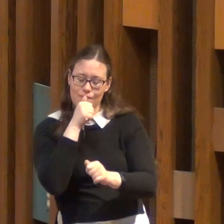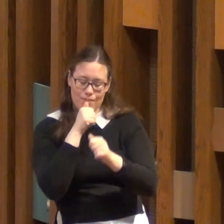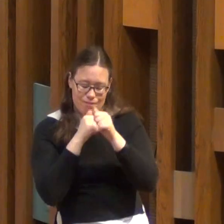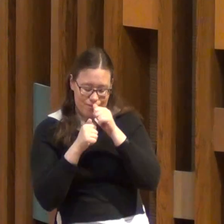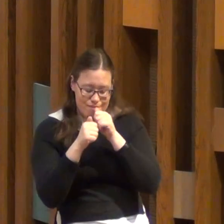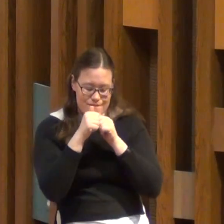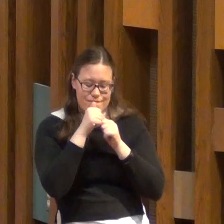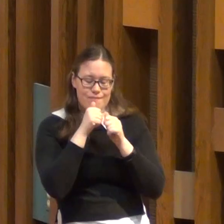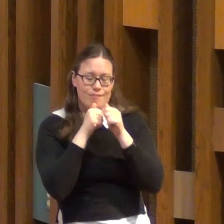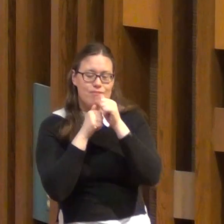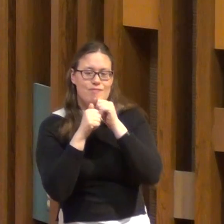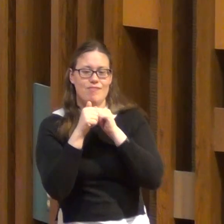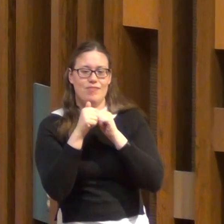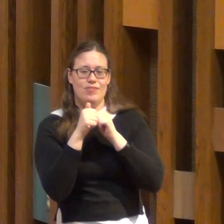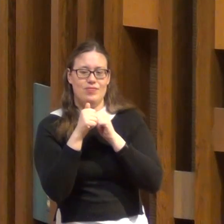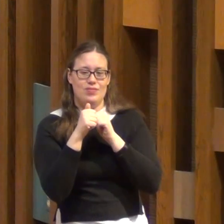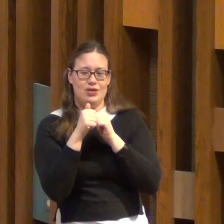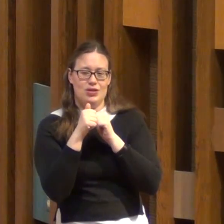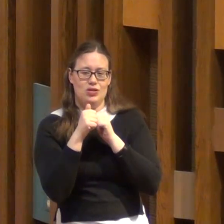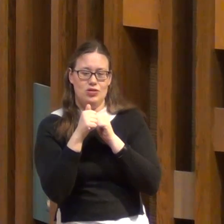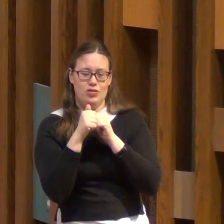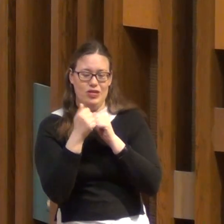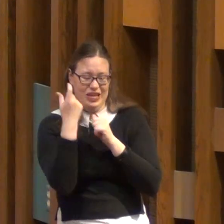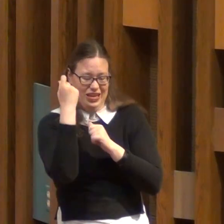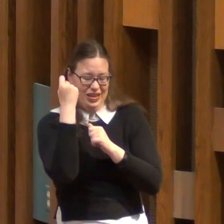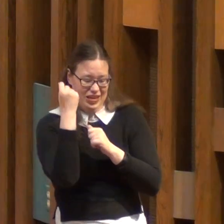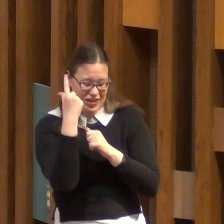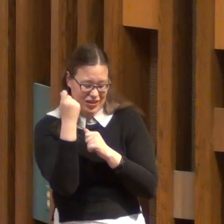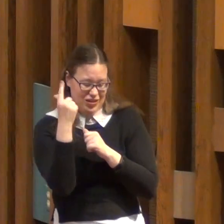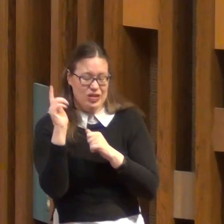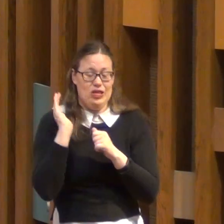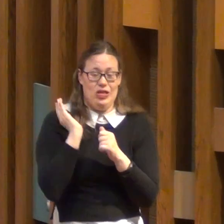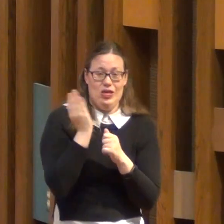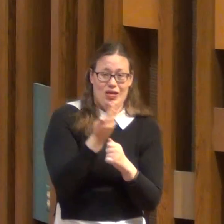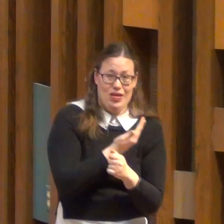endurance of the same sufferings.